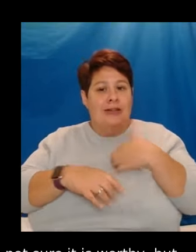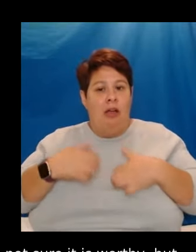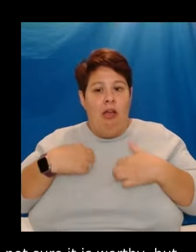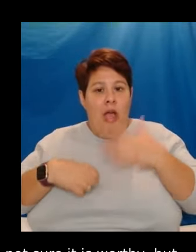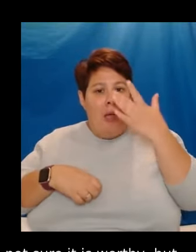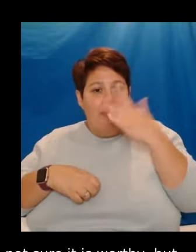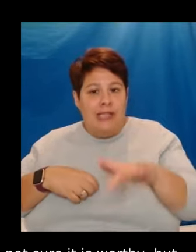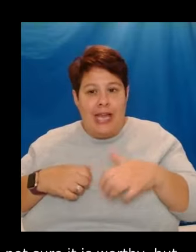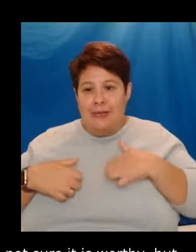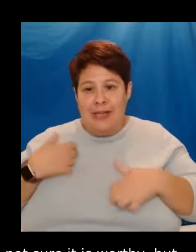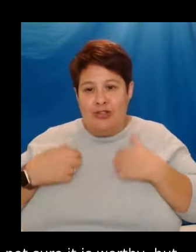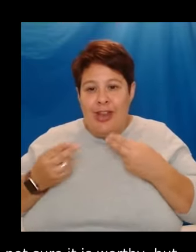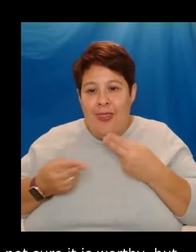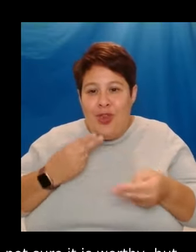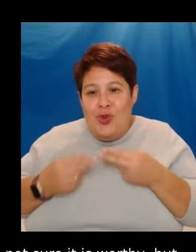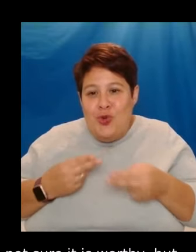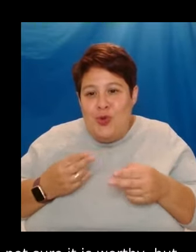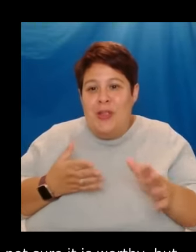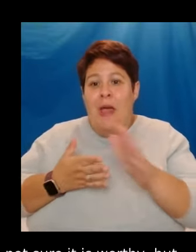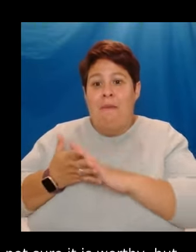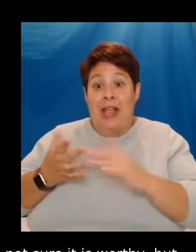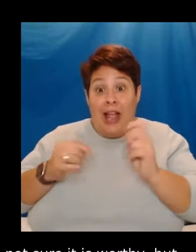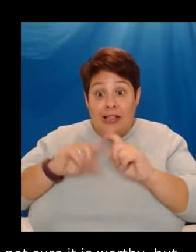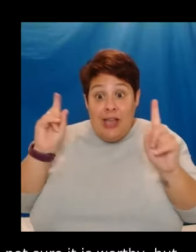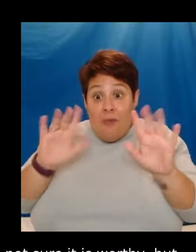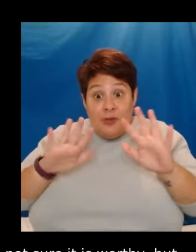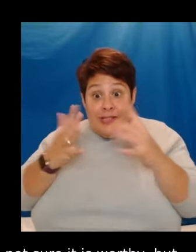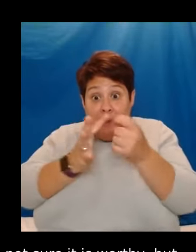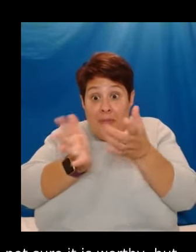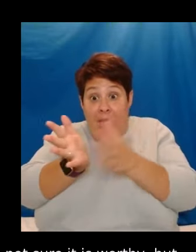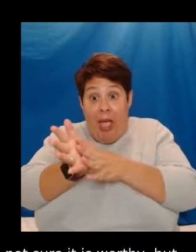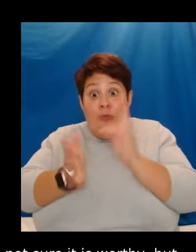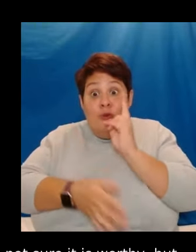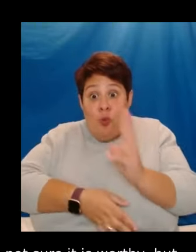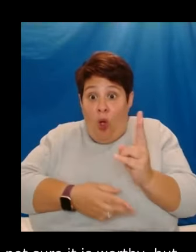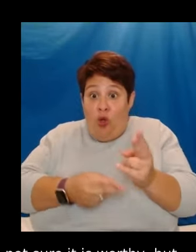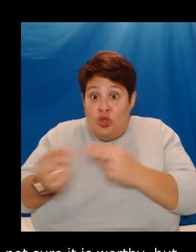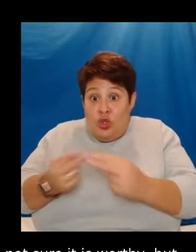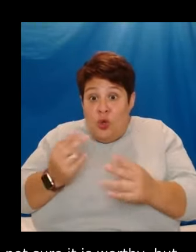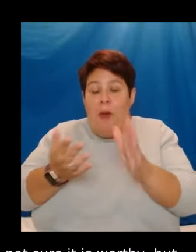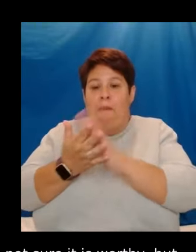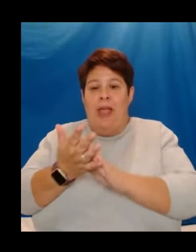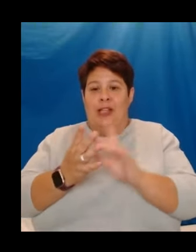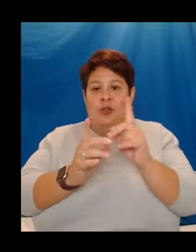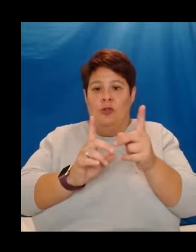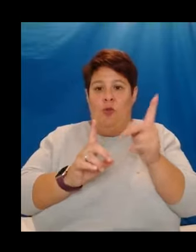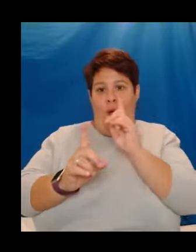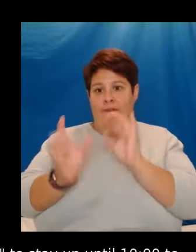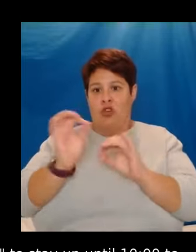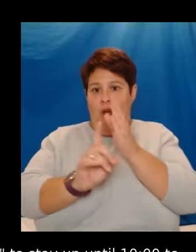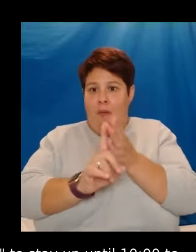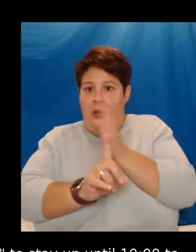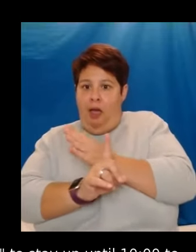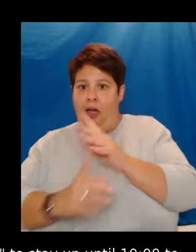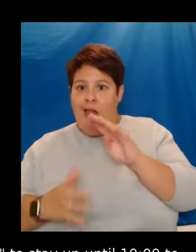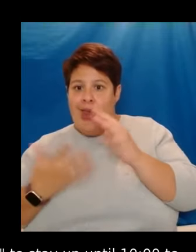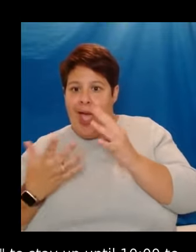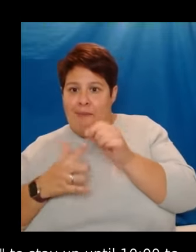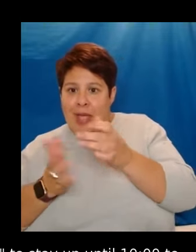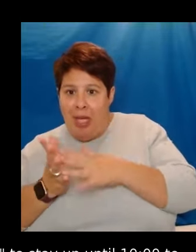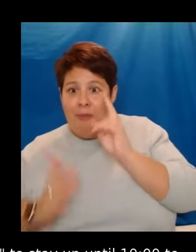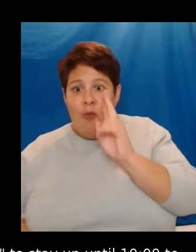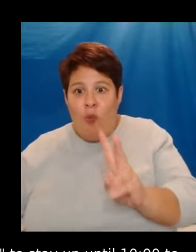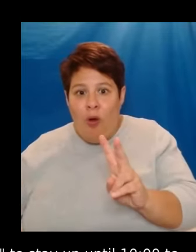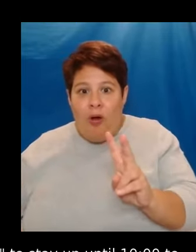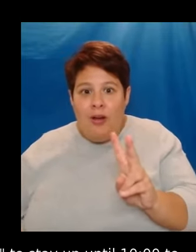news so that I could stay up till 10pm to see it and so I got to watch whatever drama was on at 9pm. Tim